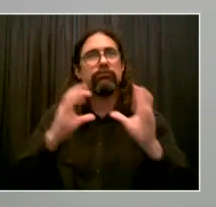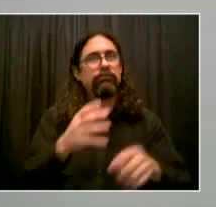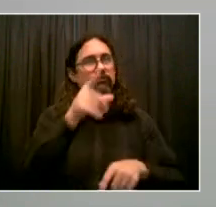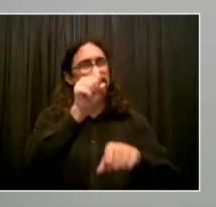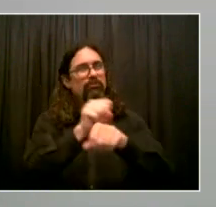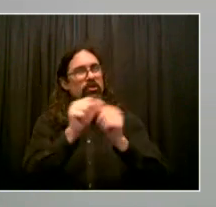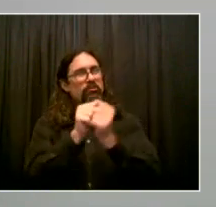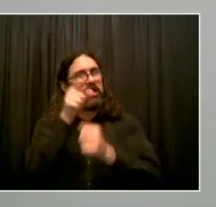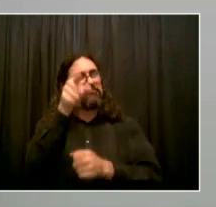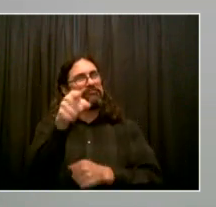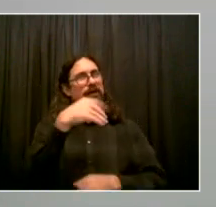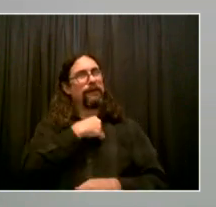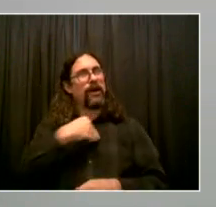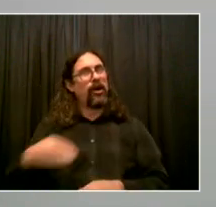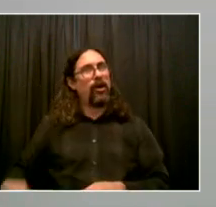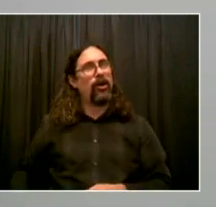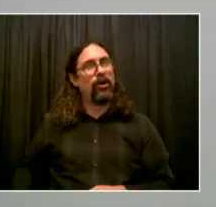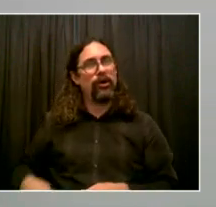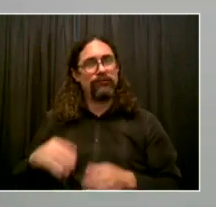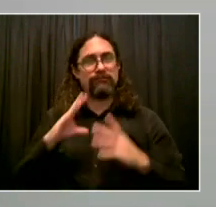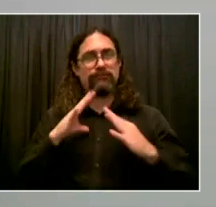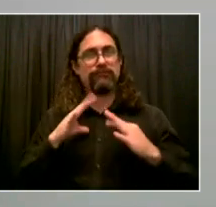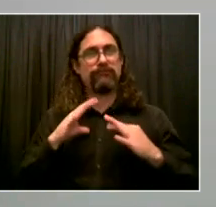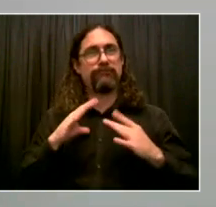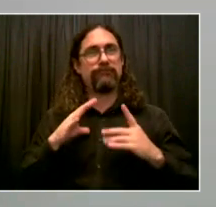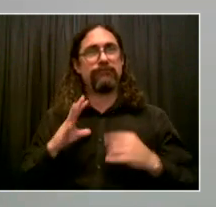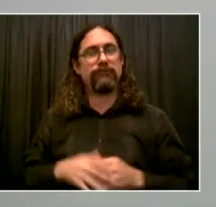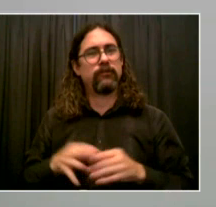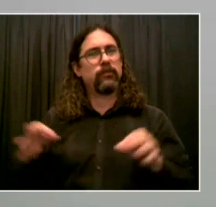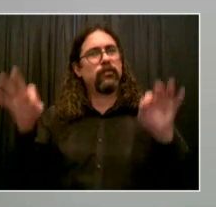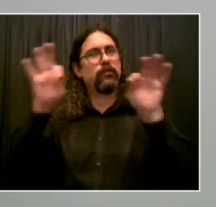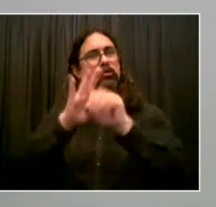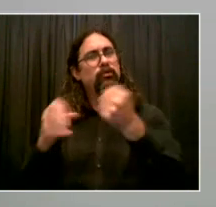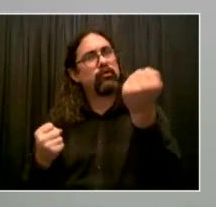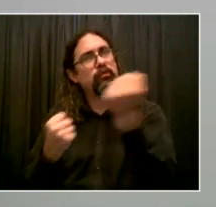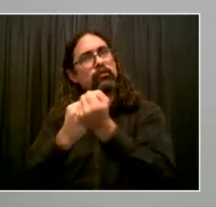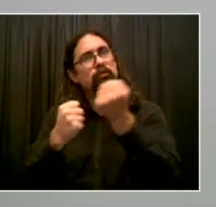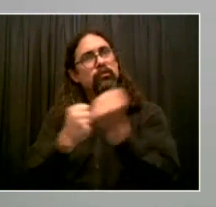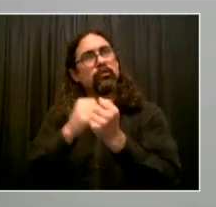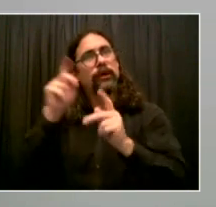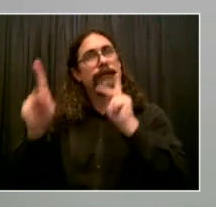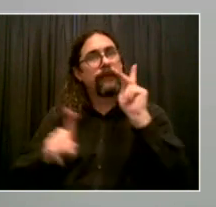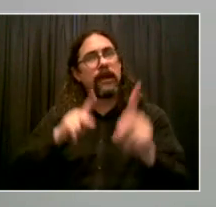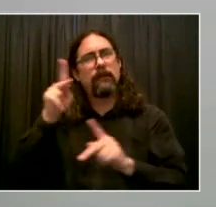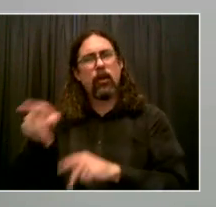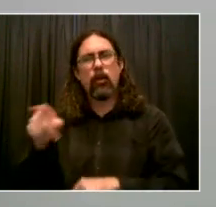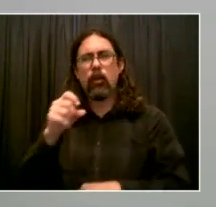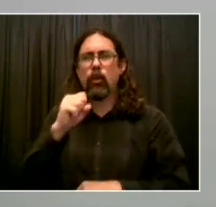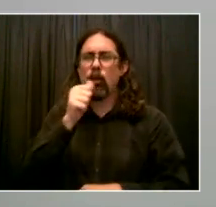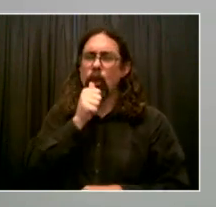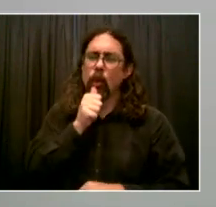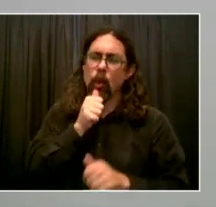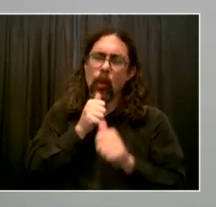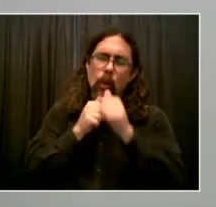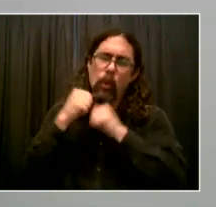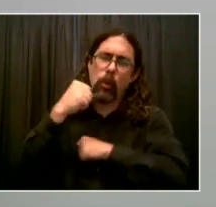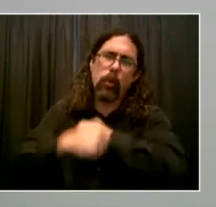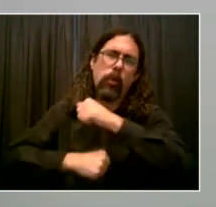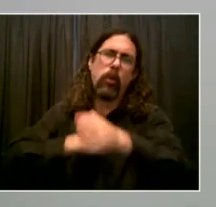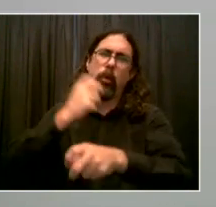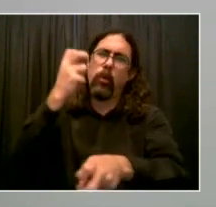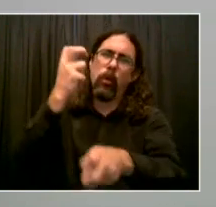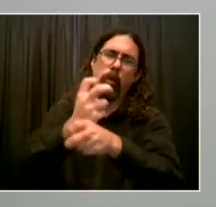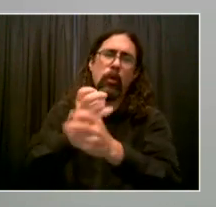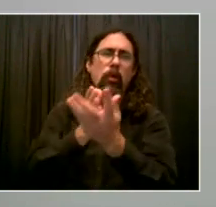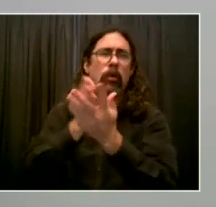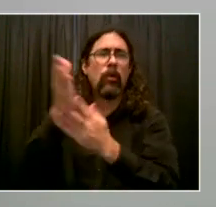more new workers create healthy alive and more sustainable health practices and playing. I promise I playing